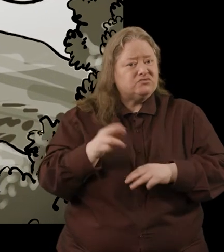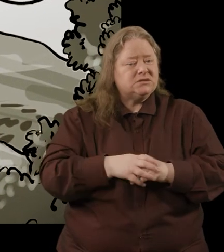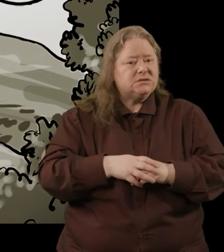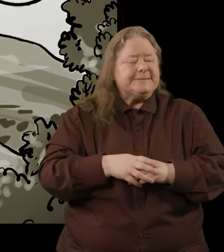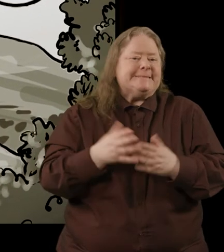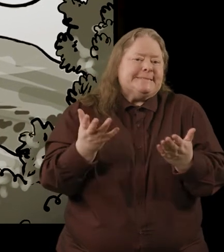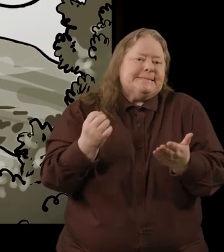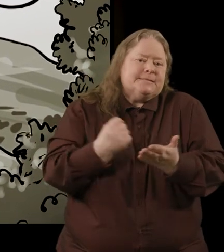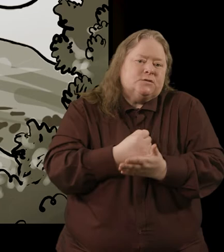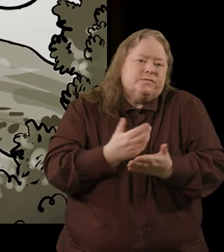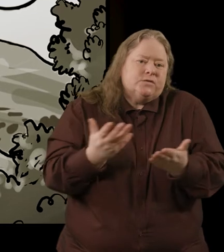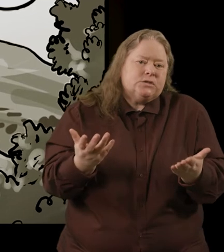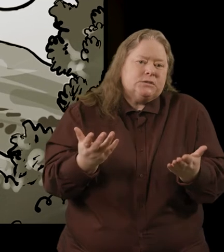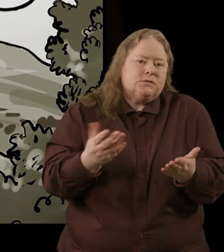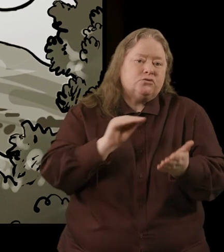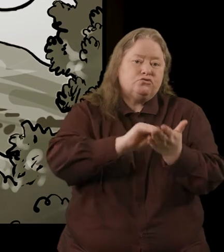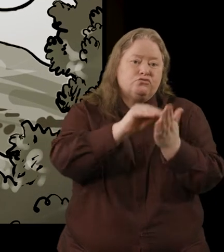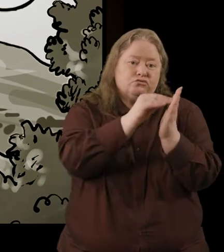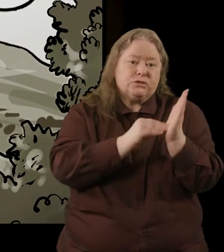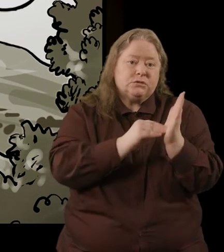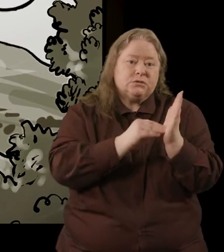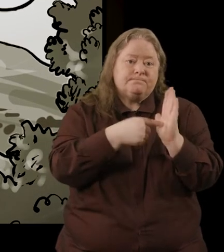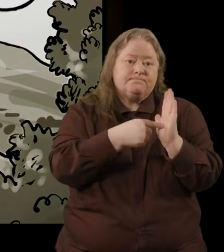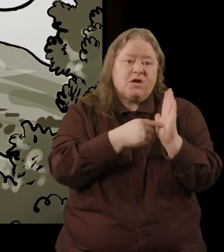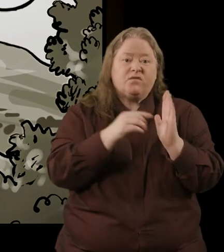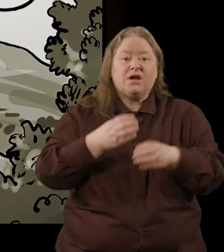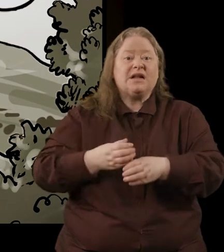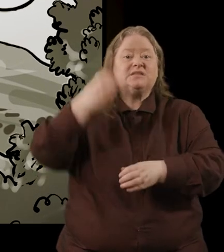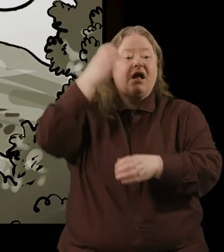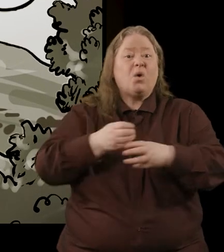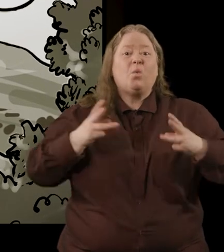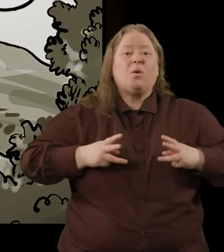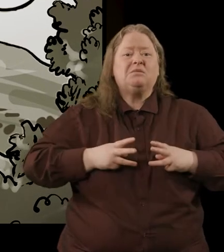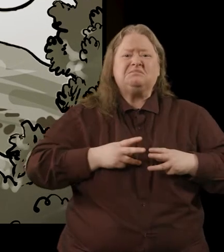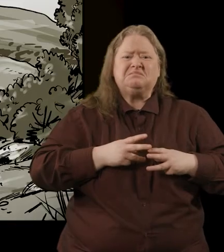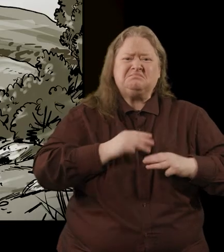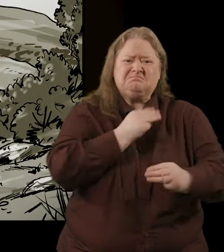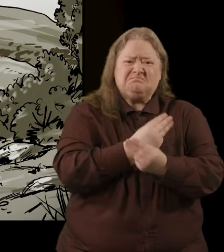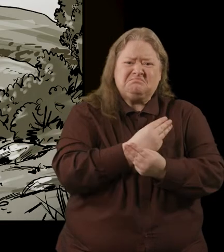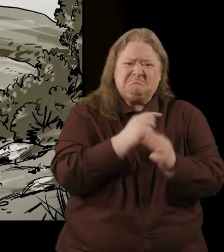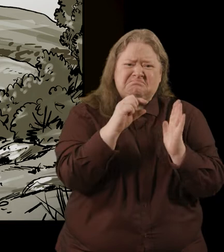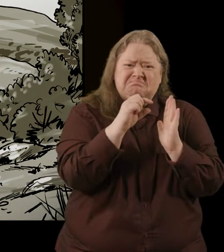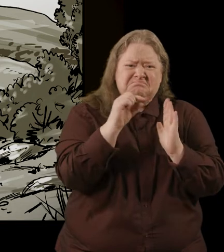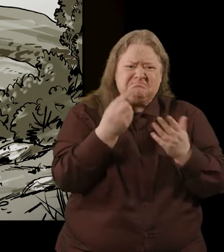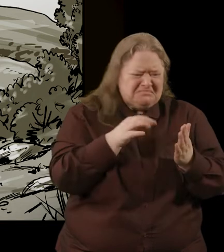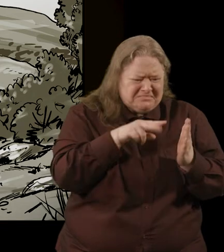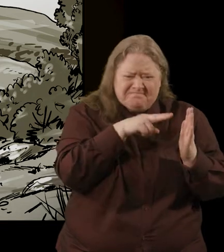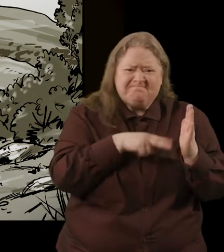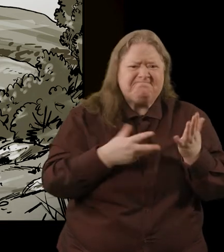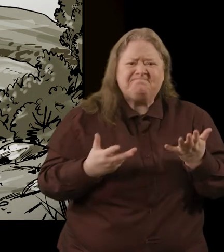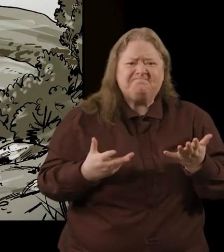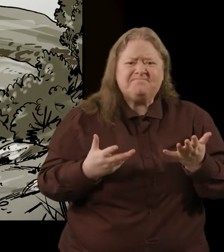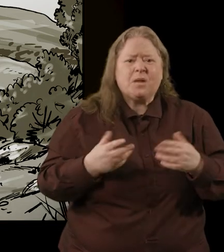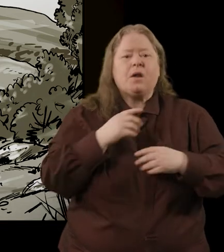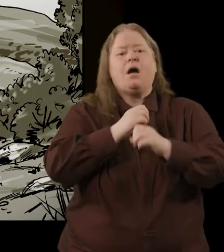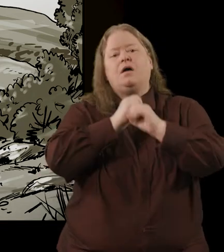And unfortunately, the written sources for women are at Glendalough are quite poor. But obviously, this object shows that